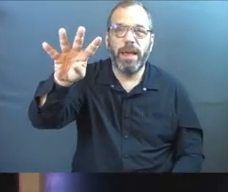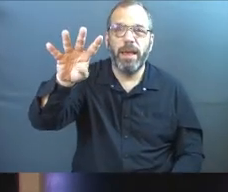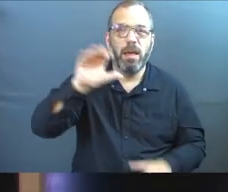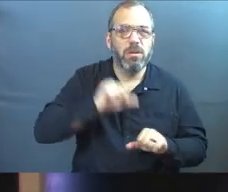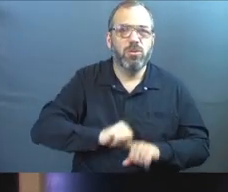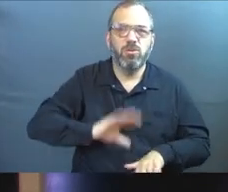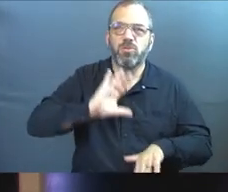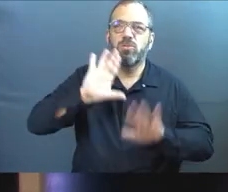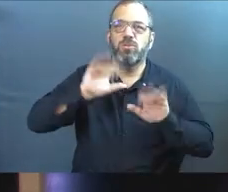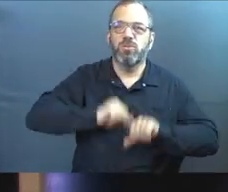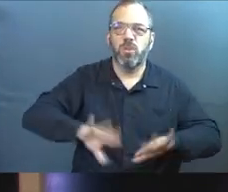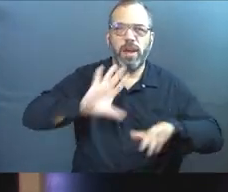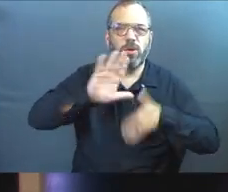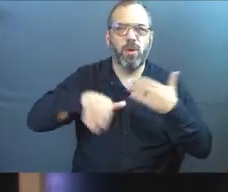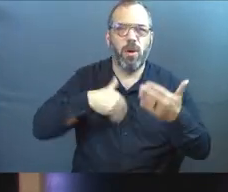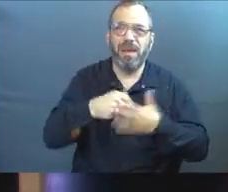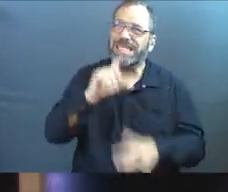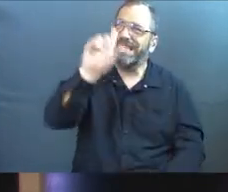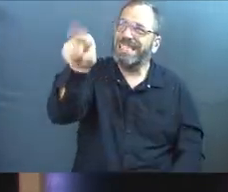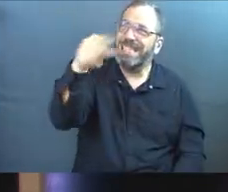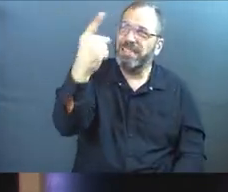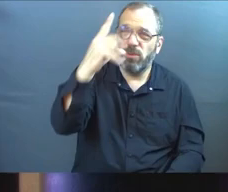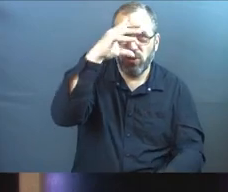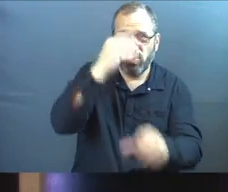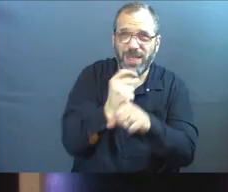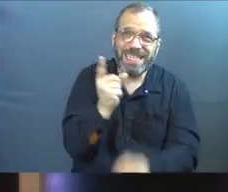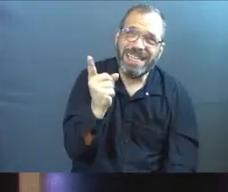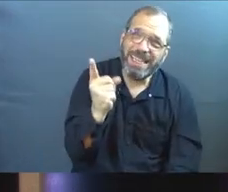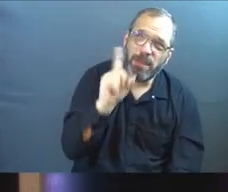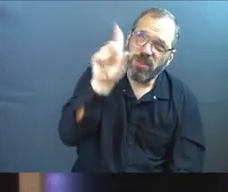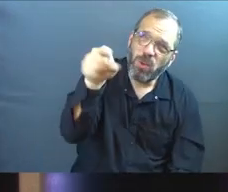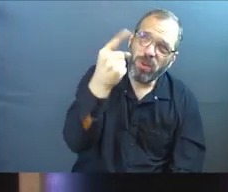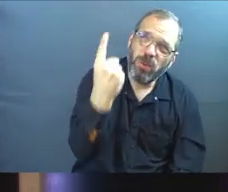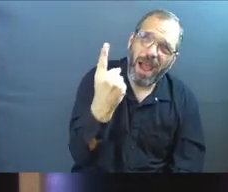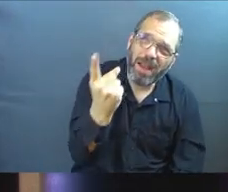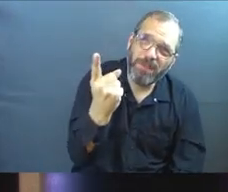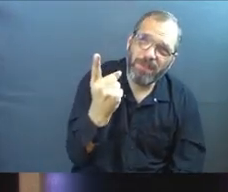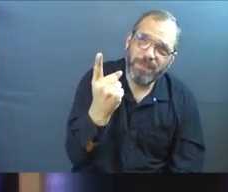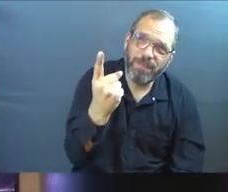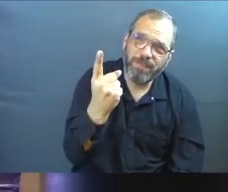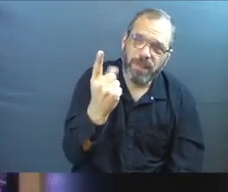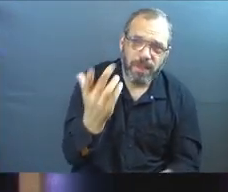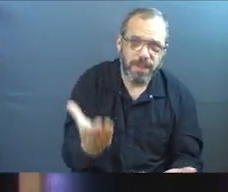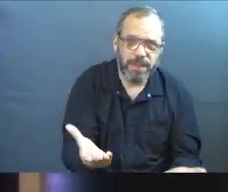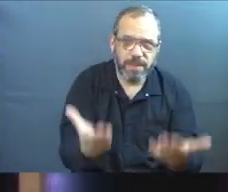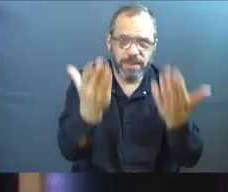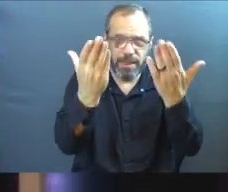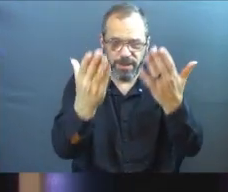Surrender it all. He's the only one you can trust. Would you guys stand?